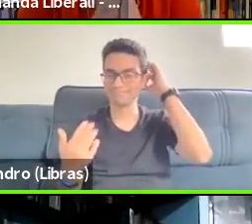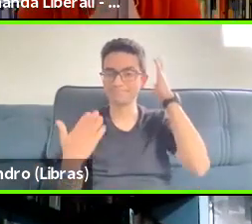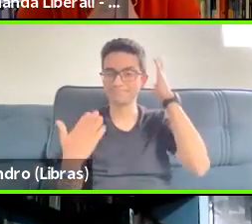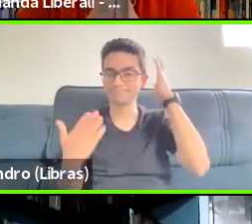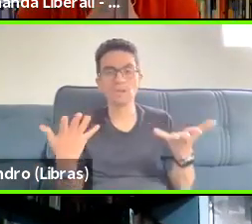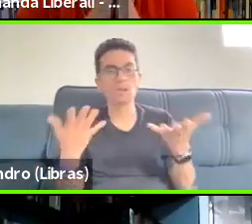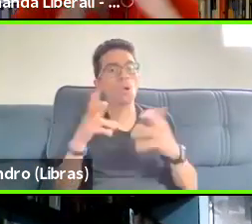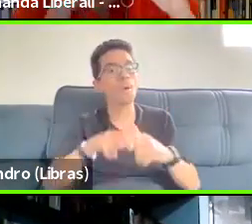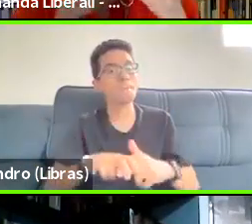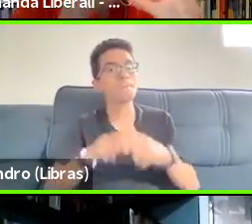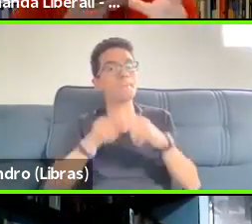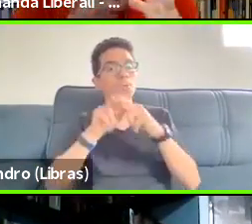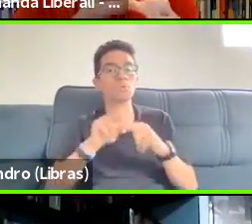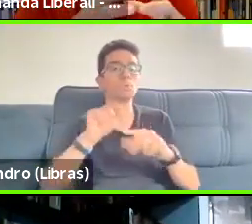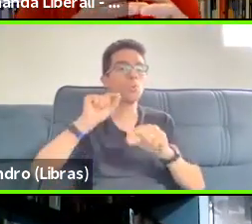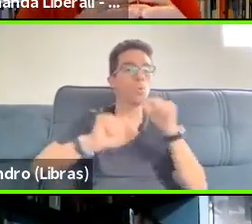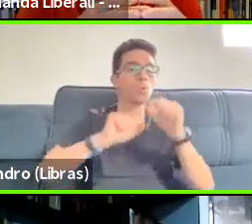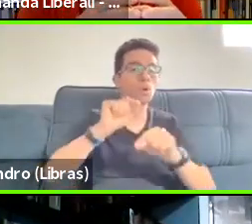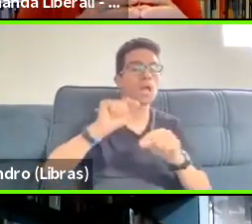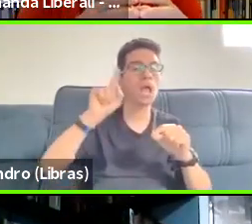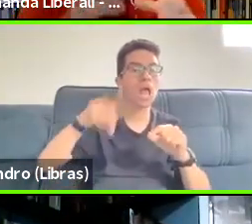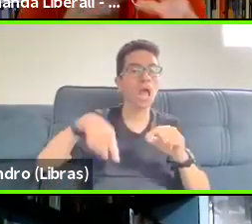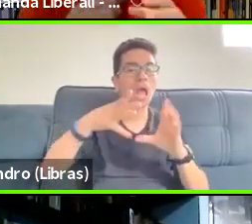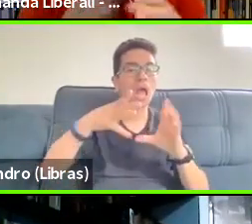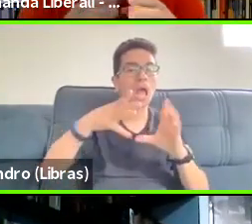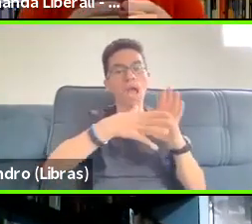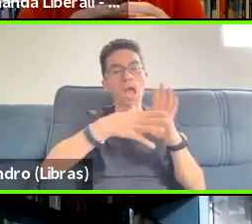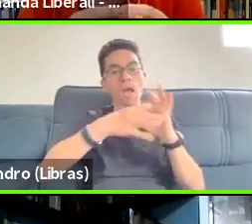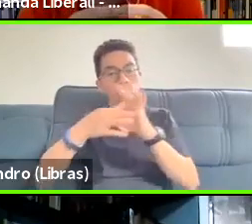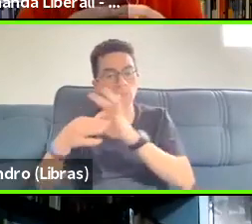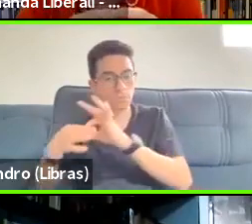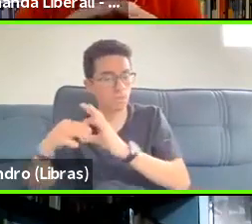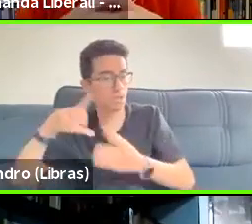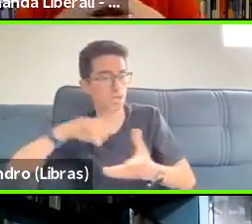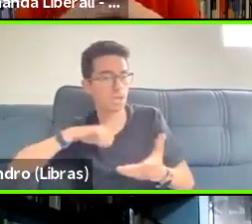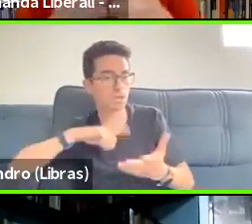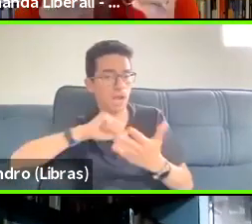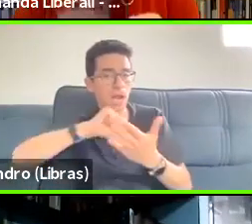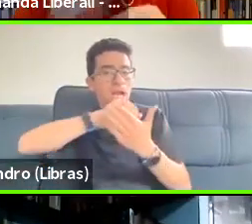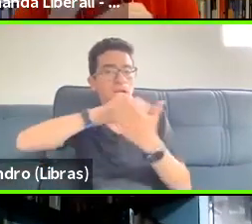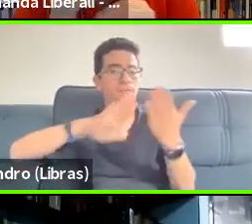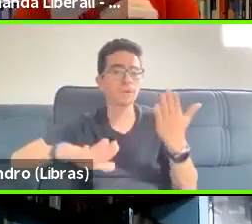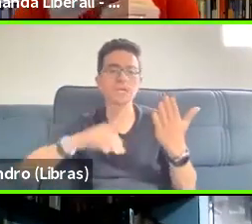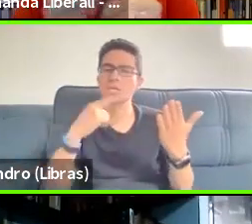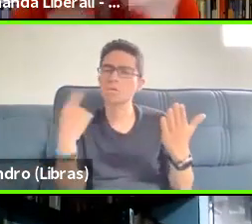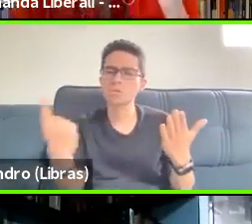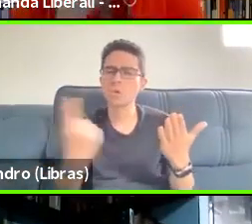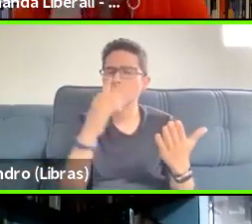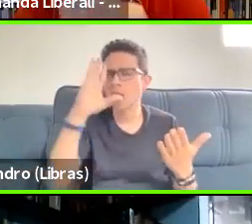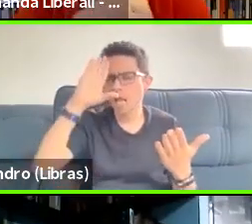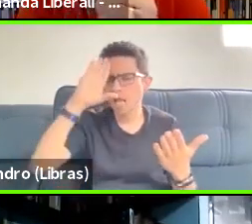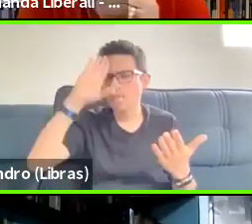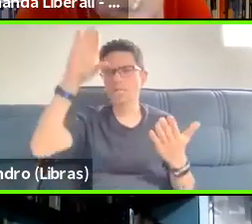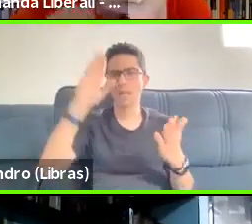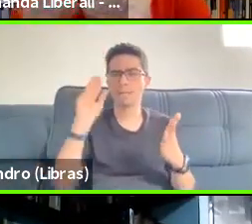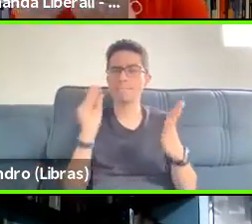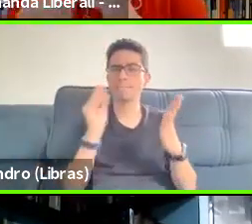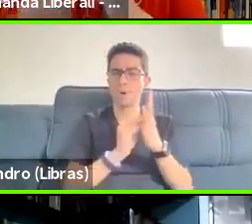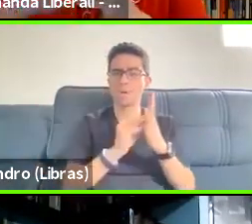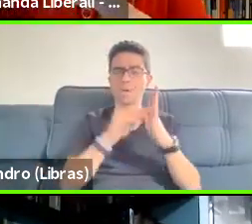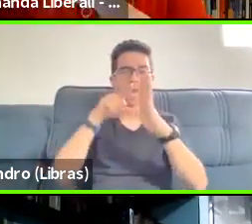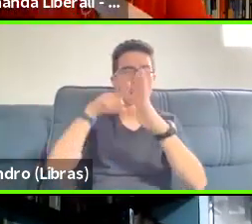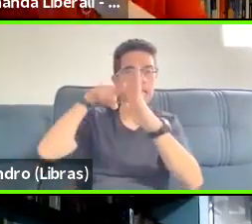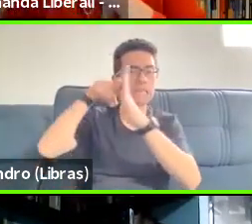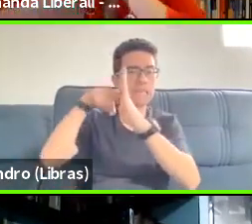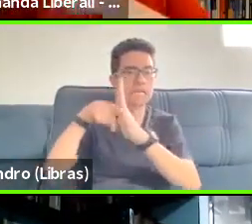And, uh, uh, so for us, this is very essential. We try to analyze what are the, the traces of